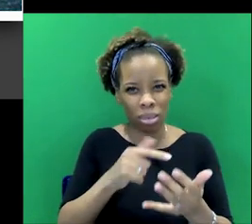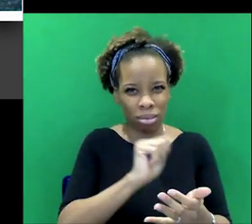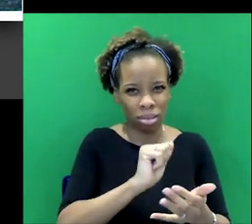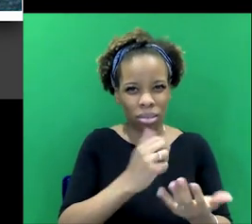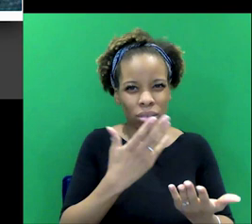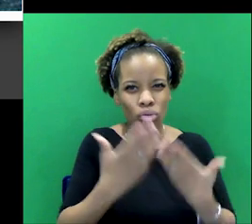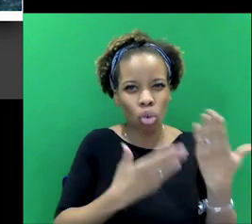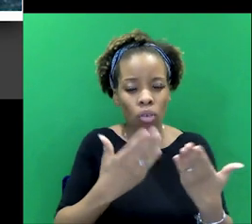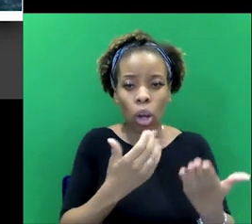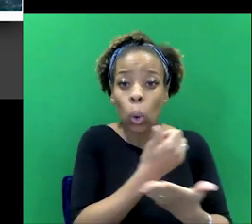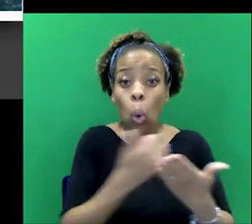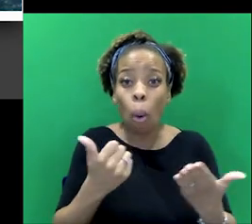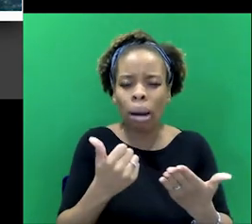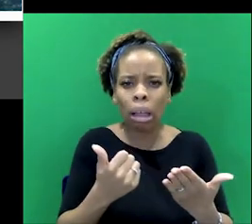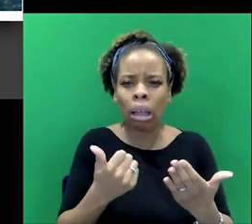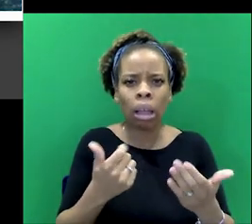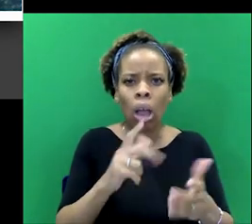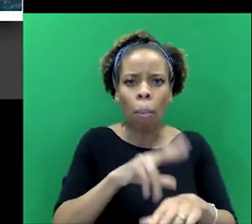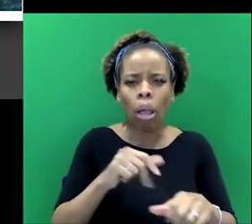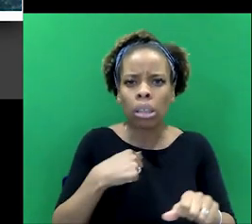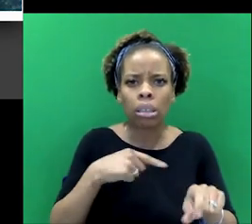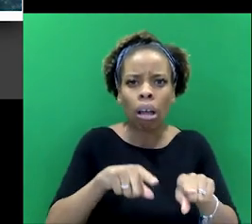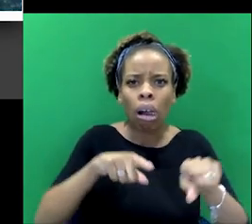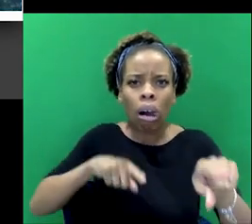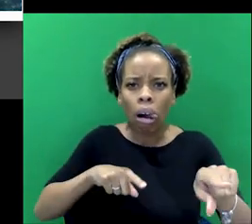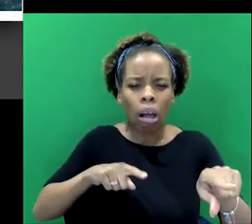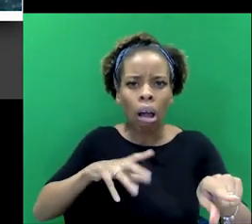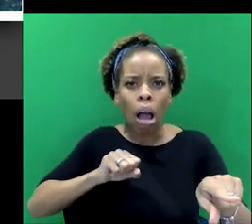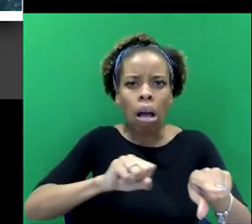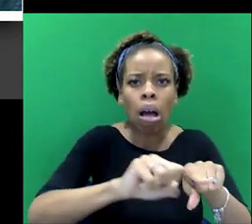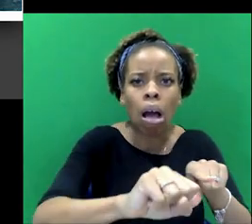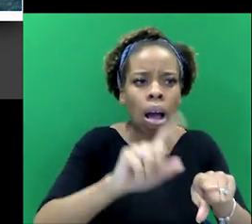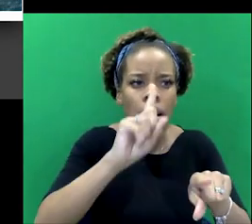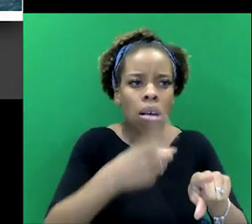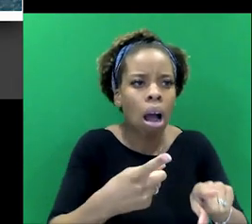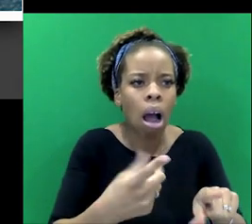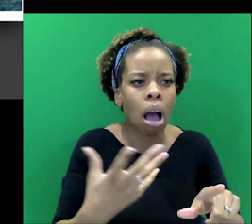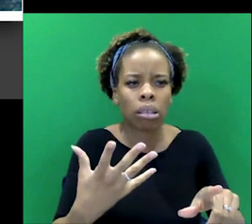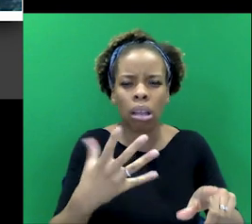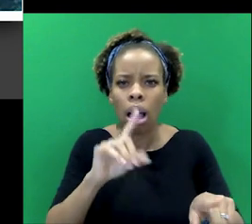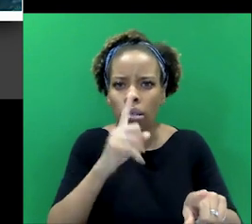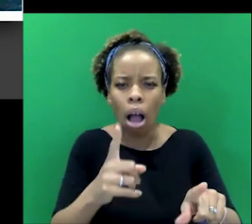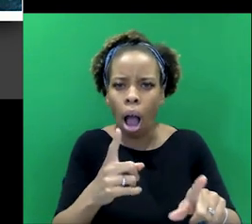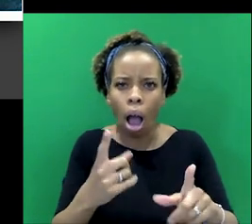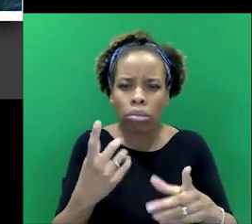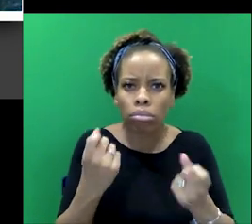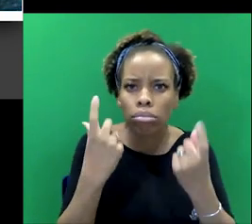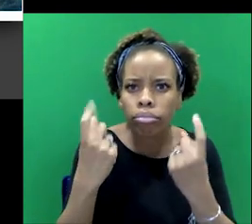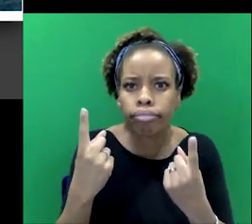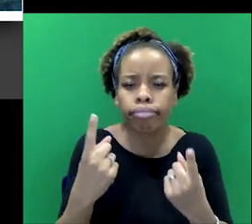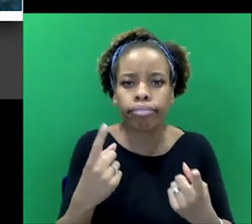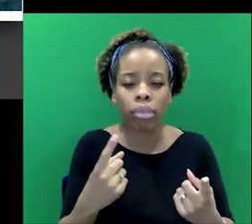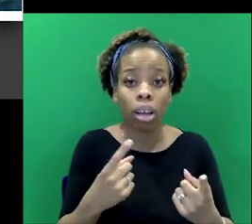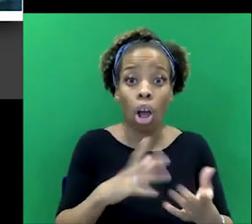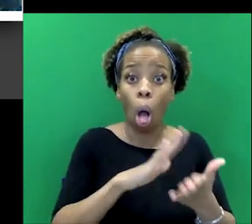know, they're always kind of one, usually one step behind everybody, aren't they? Lestrade and Gregson and all of those guys, they're really just there to make him look